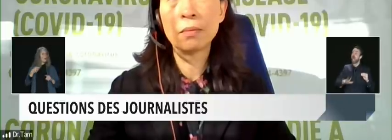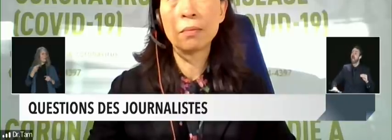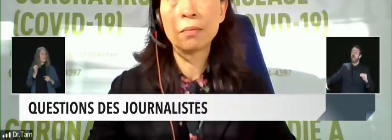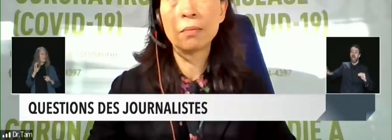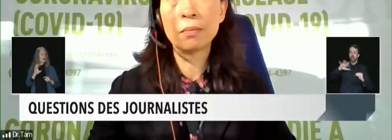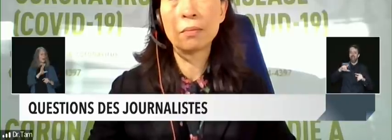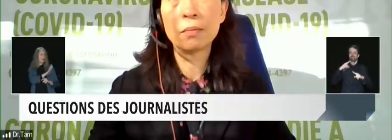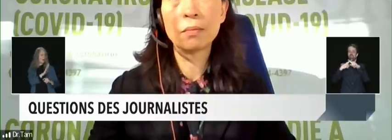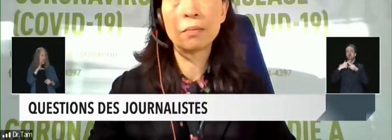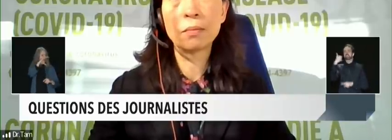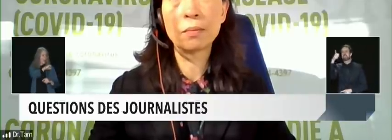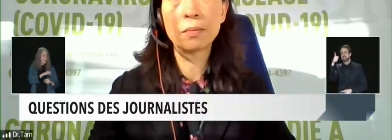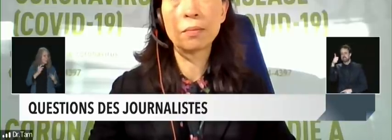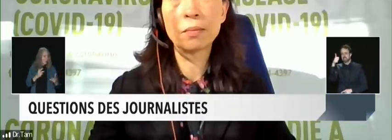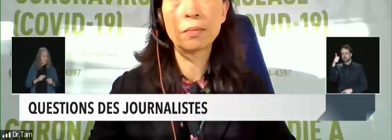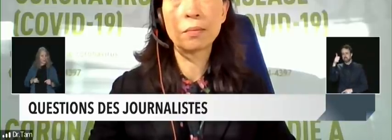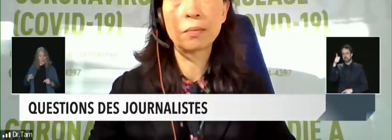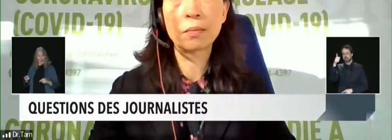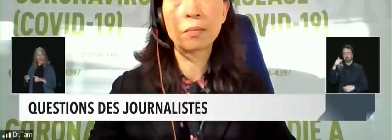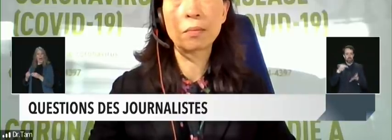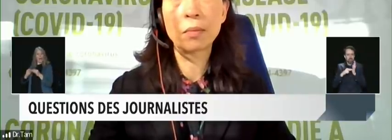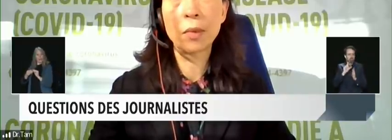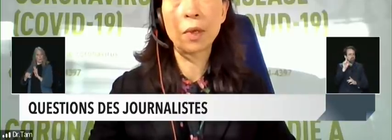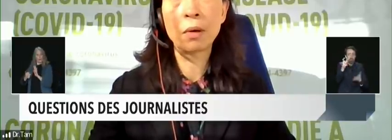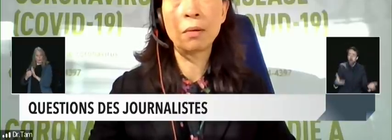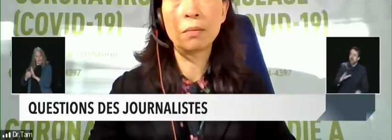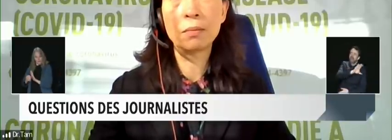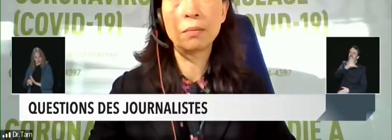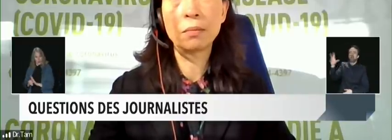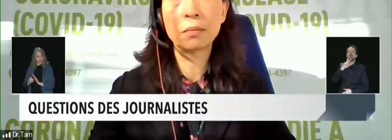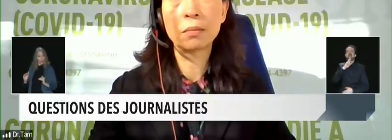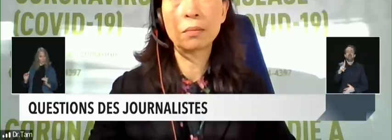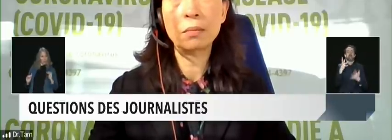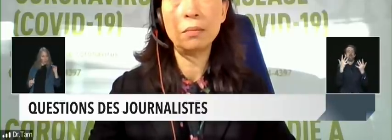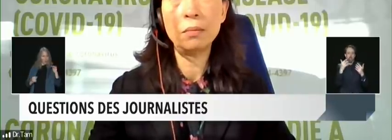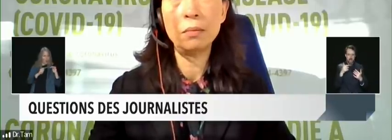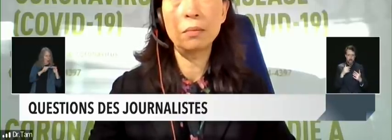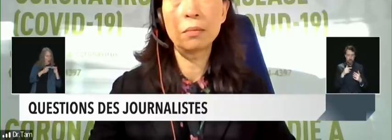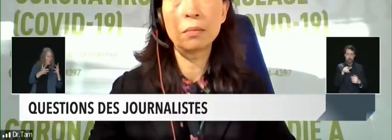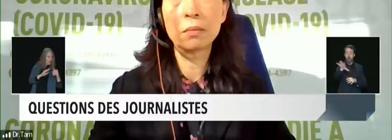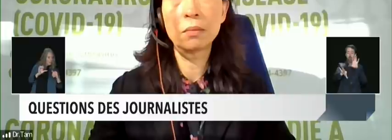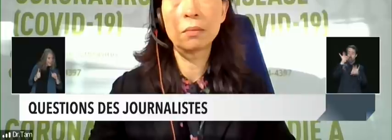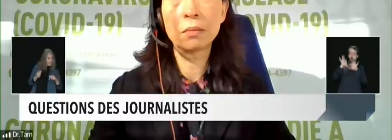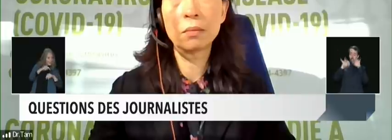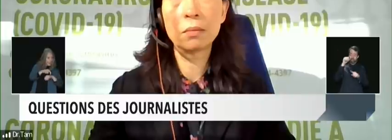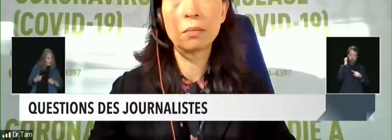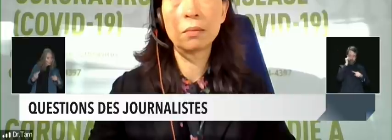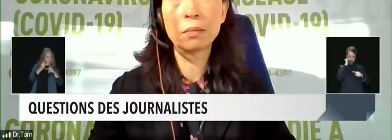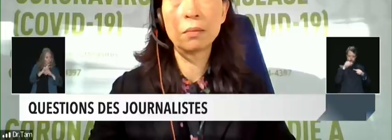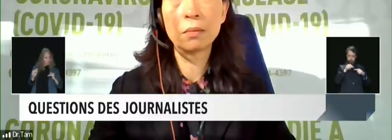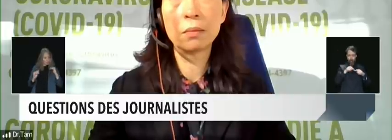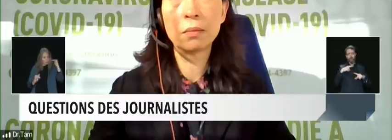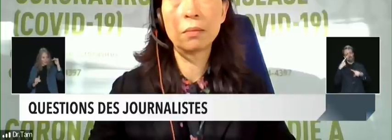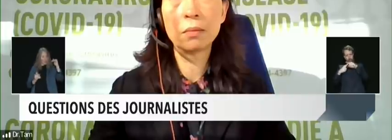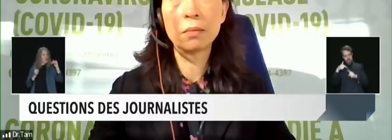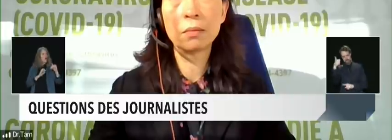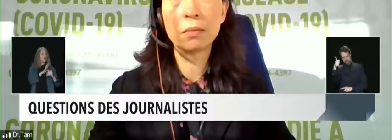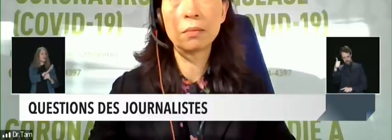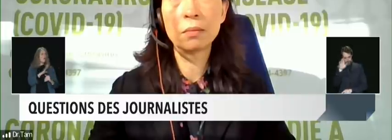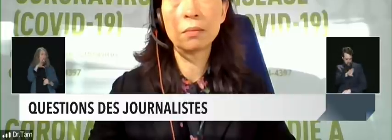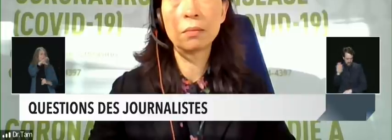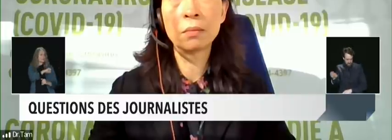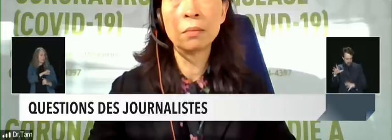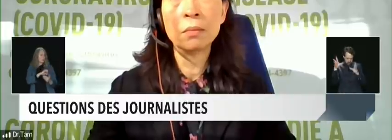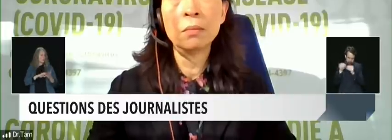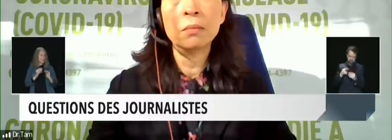is it 10 times higher across the country or what is the sort of guesstimate that you are working on